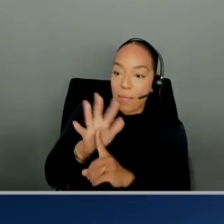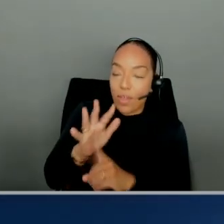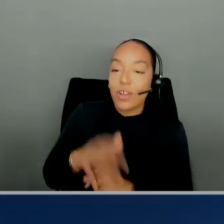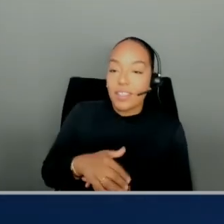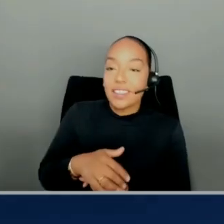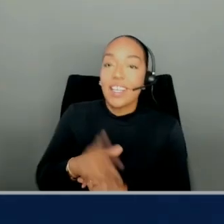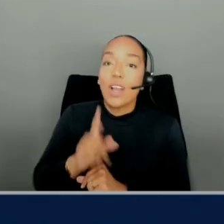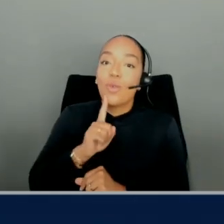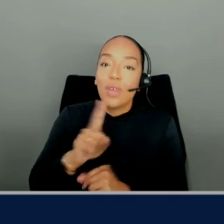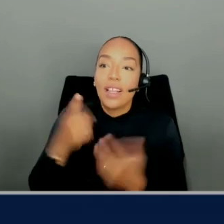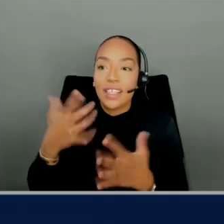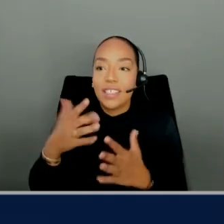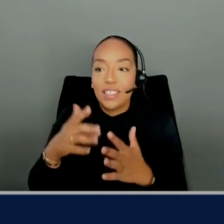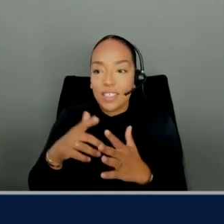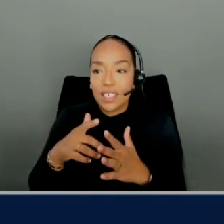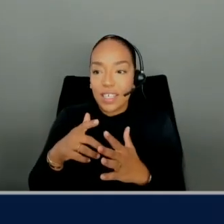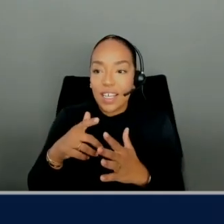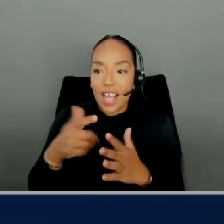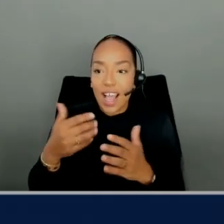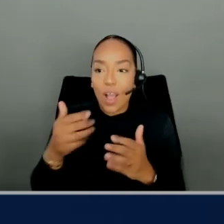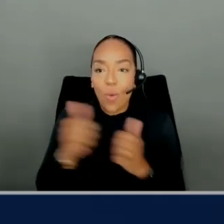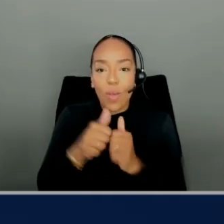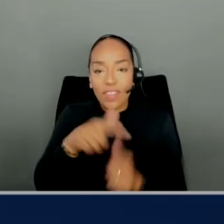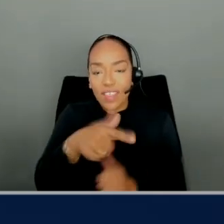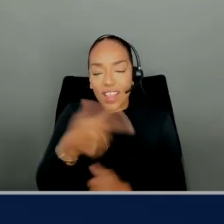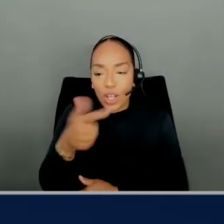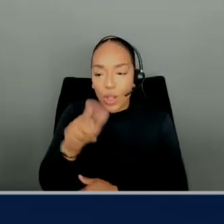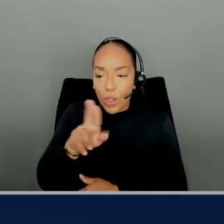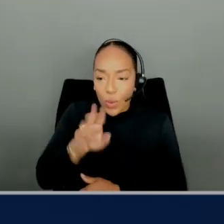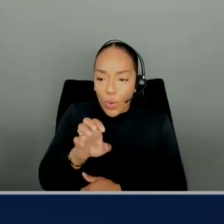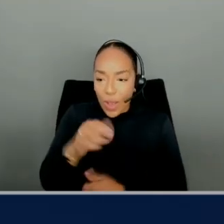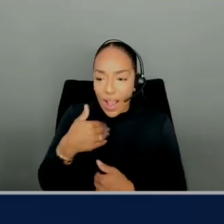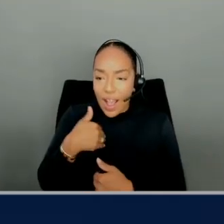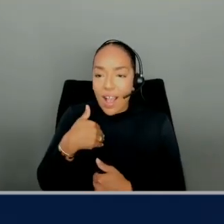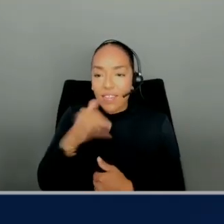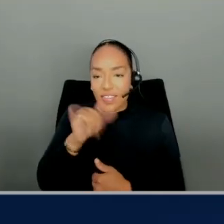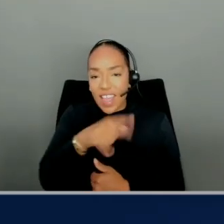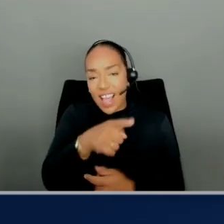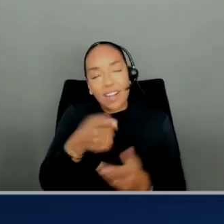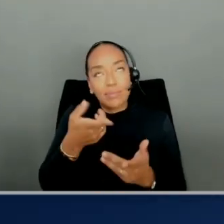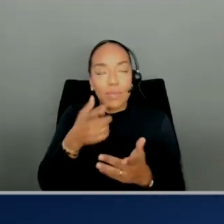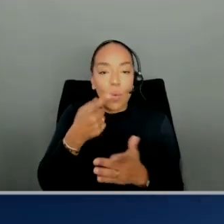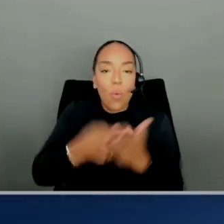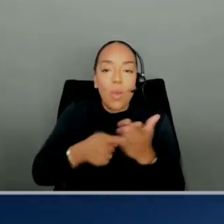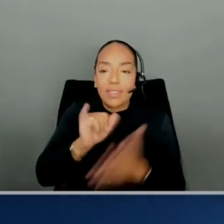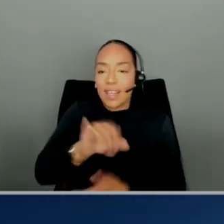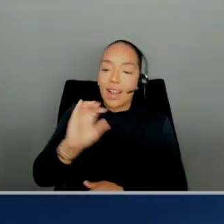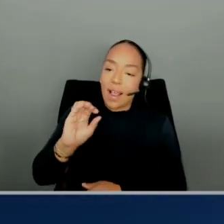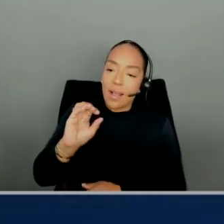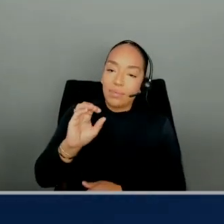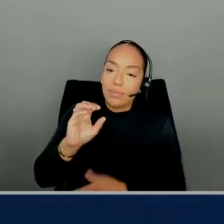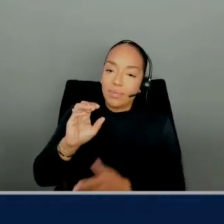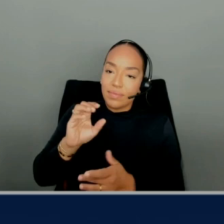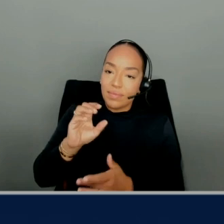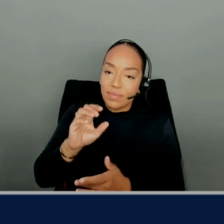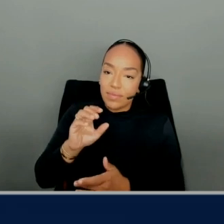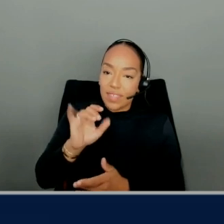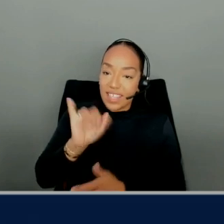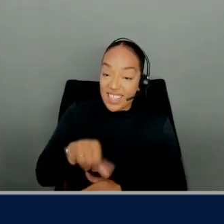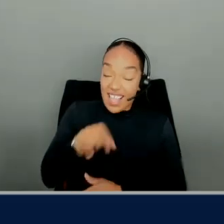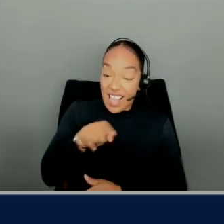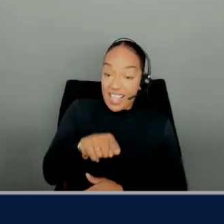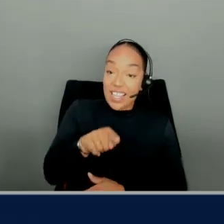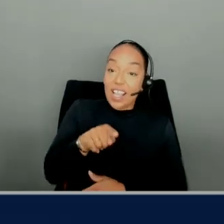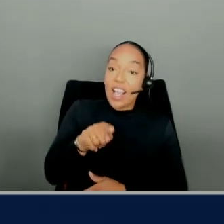optimizations, it sounds like, with Glue. Can you tell us more about, in this launch, what those optimizations are? Yeah. So, Apache Iceberg is a transactional data